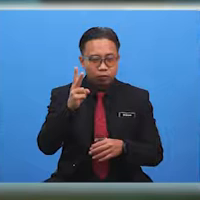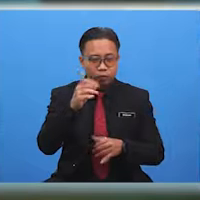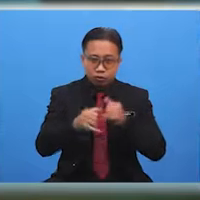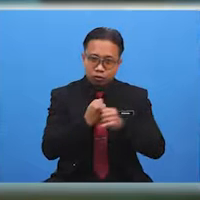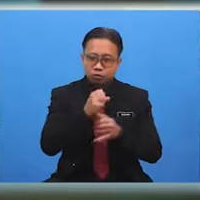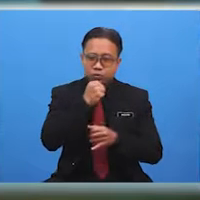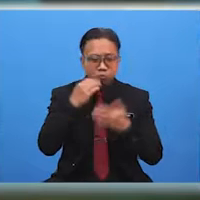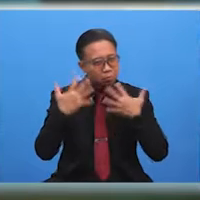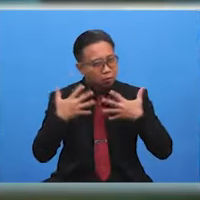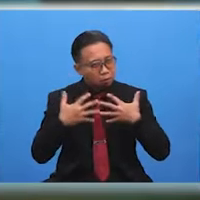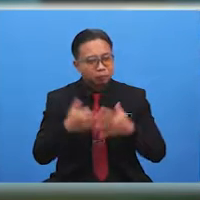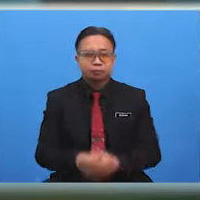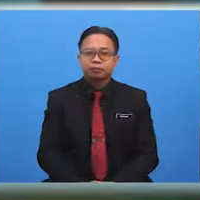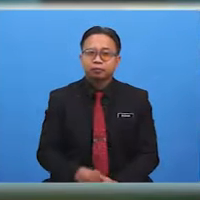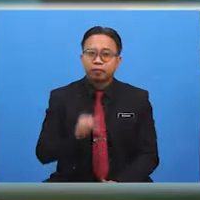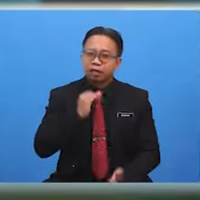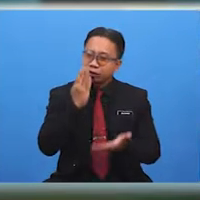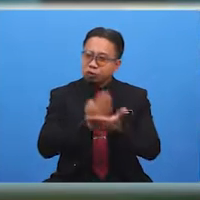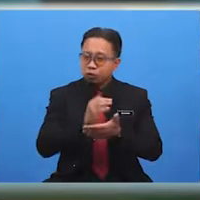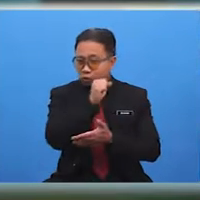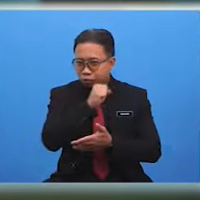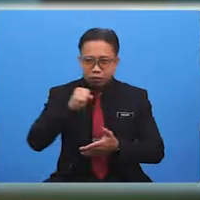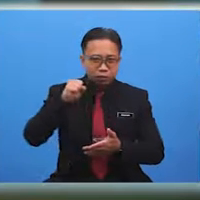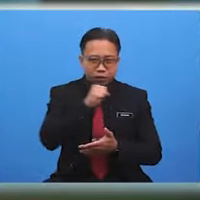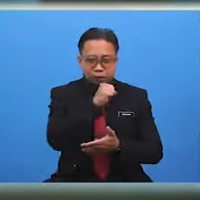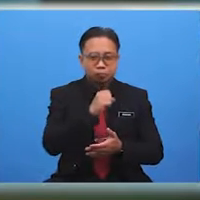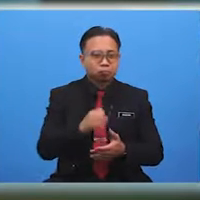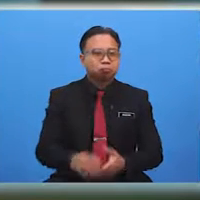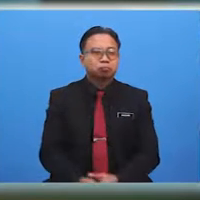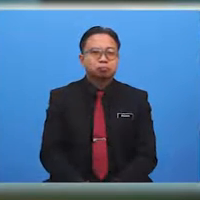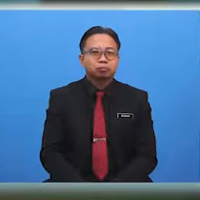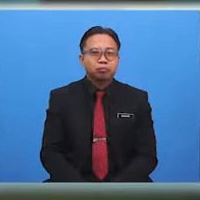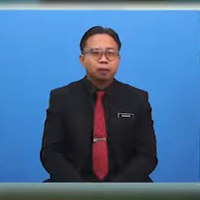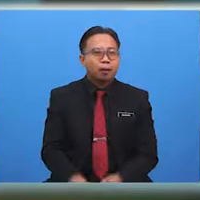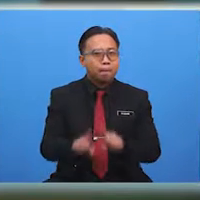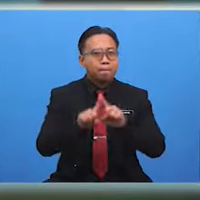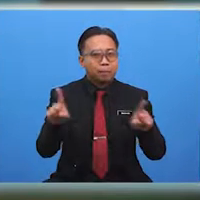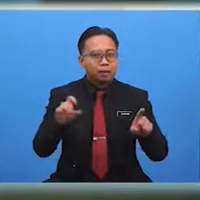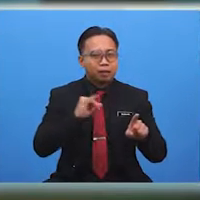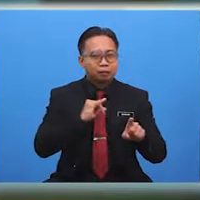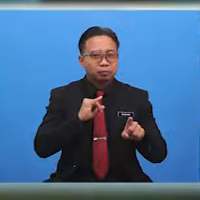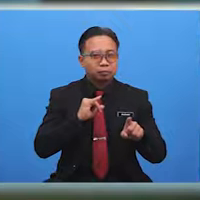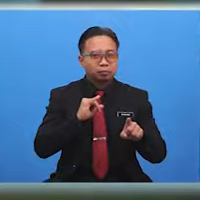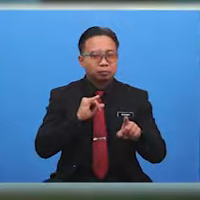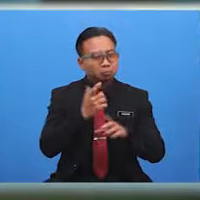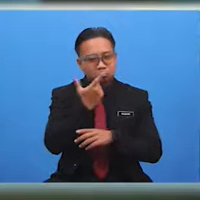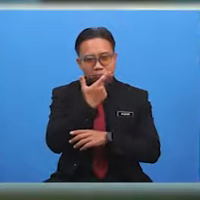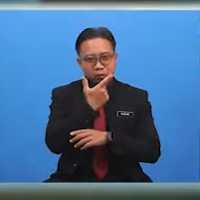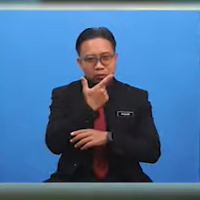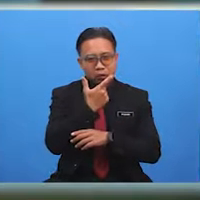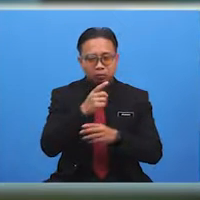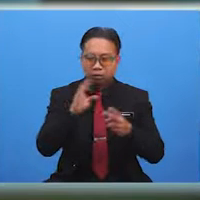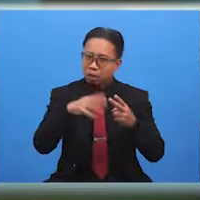Of course, I stopped singing instantly. But I did not want to marry